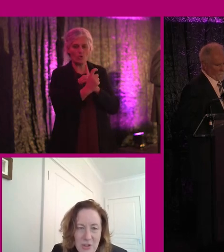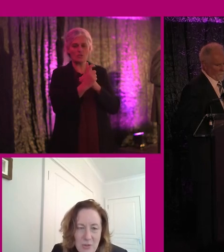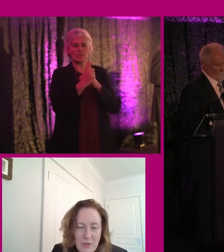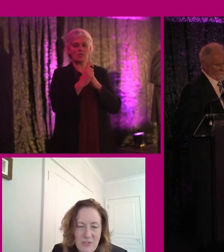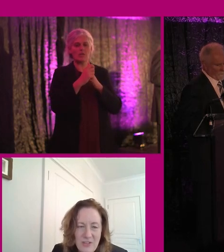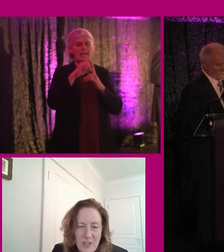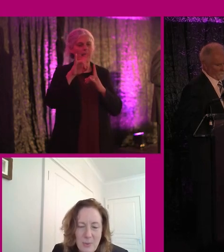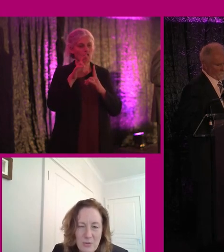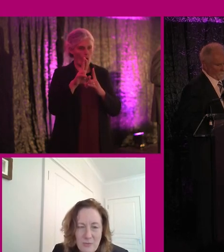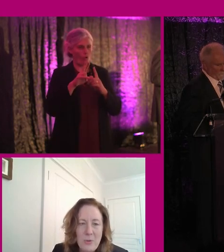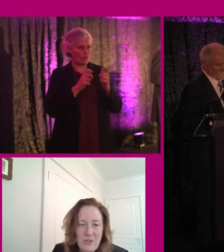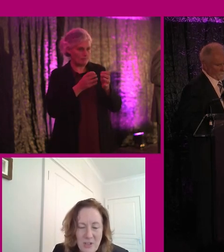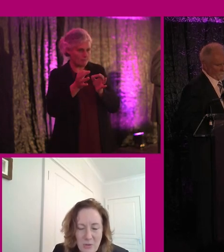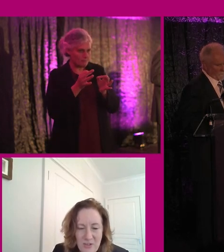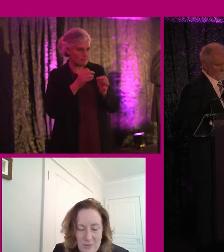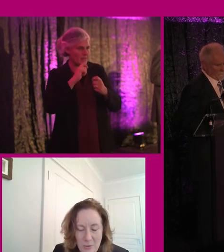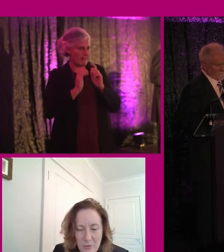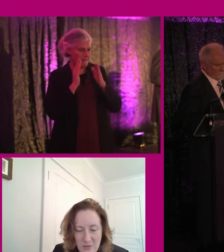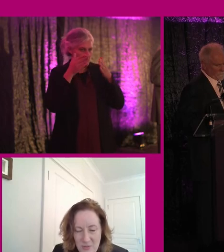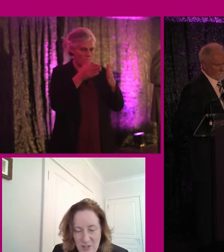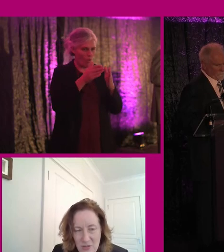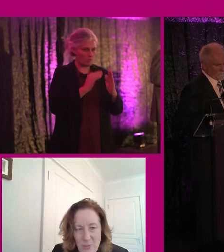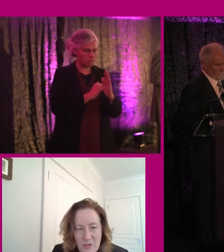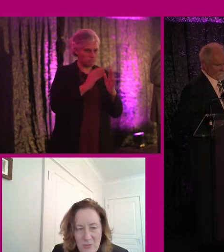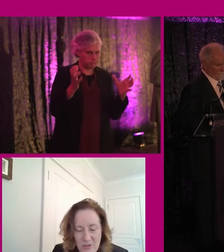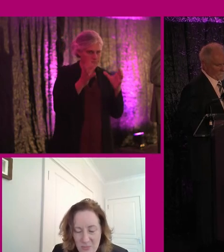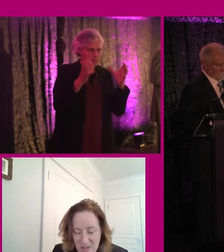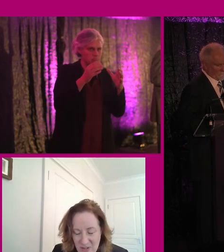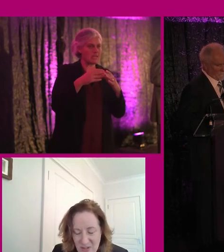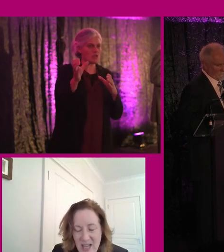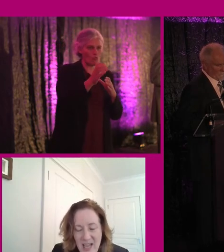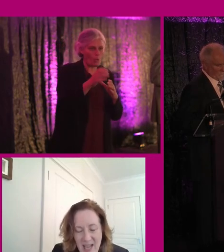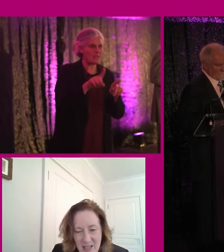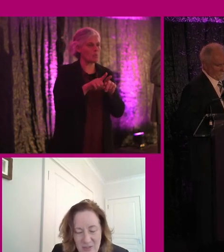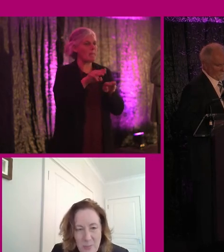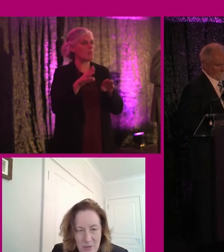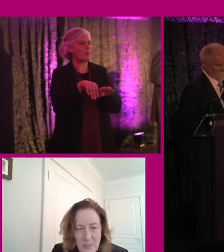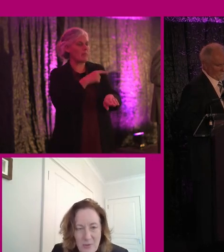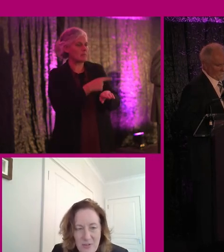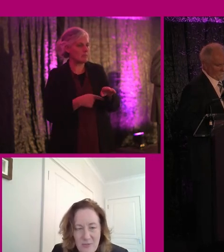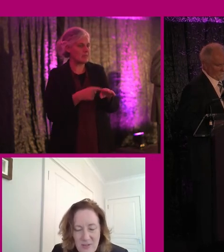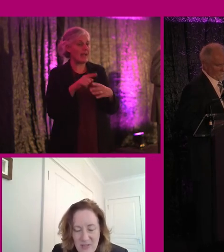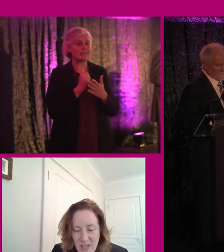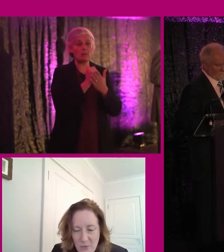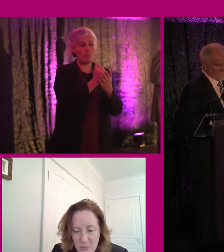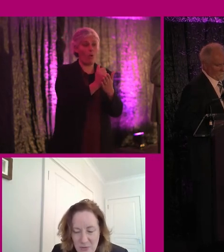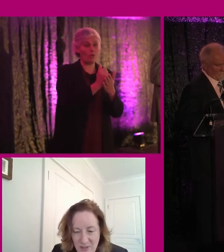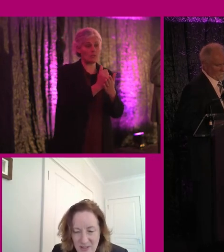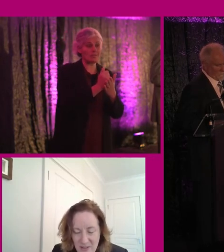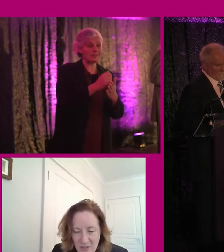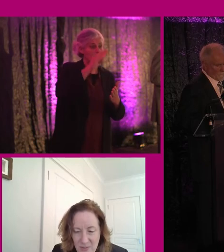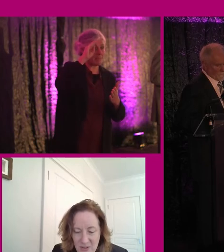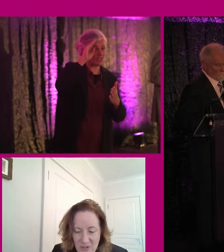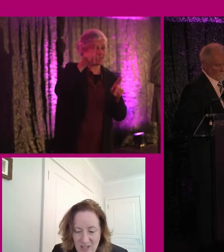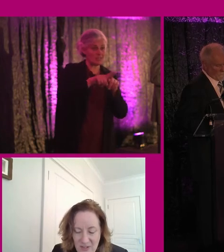Using universal design approach and focusing on increasing recruitment and retention of persons with disabilities and supporting employees to feel comfortable